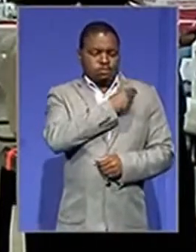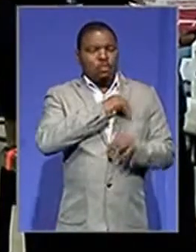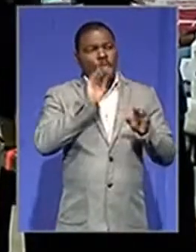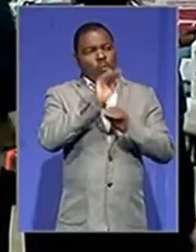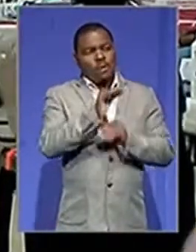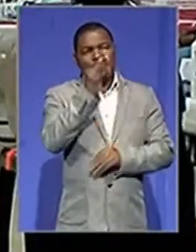dilitaru.